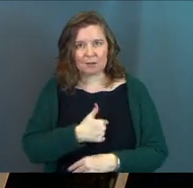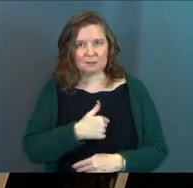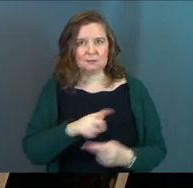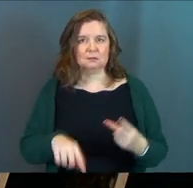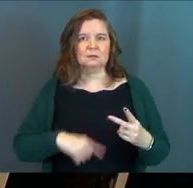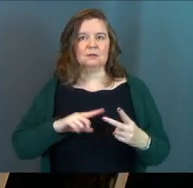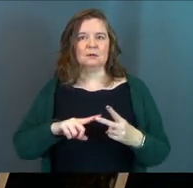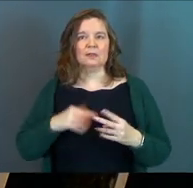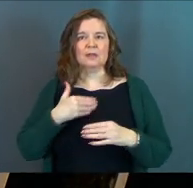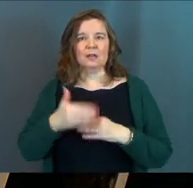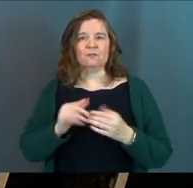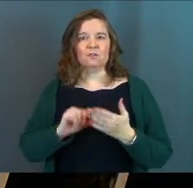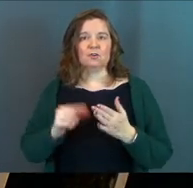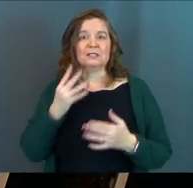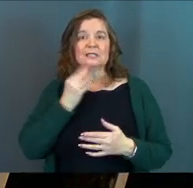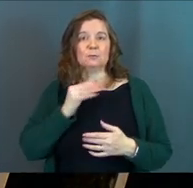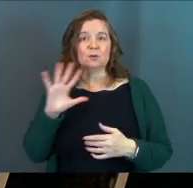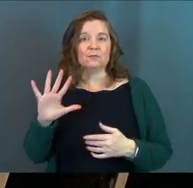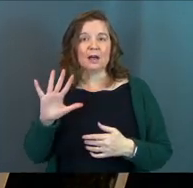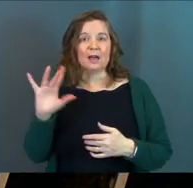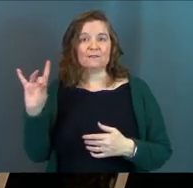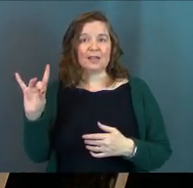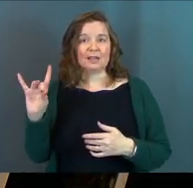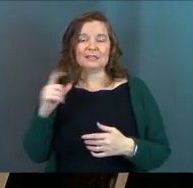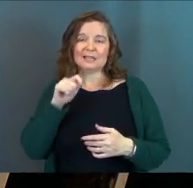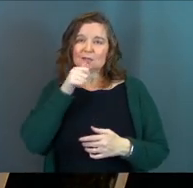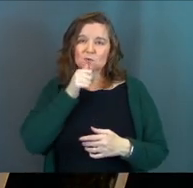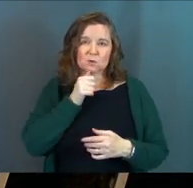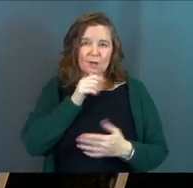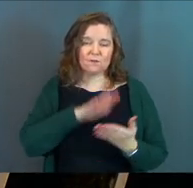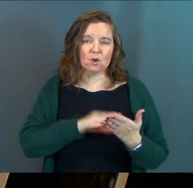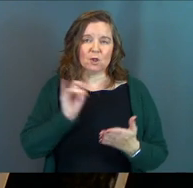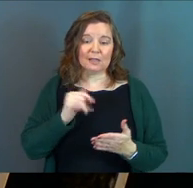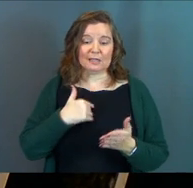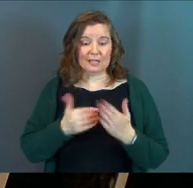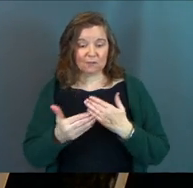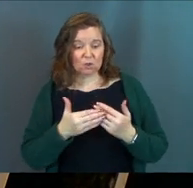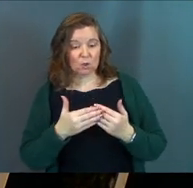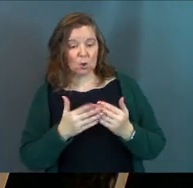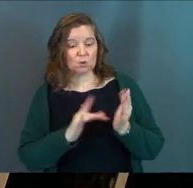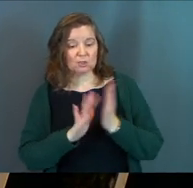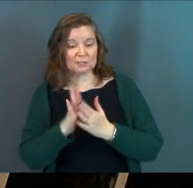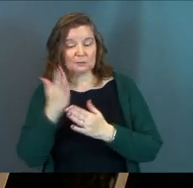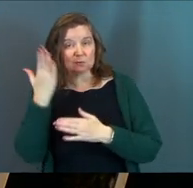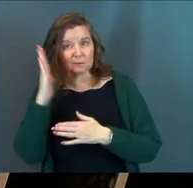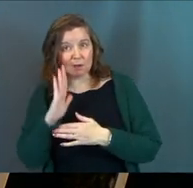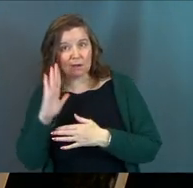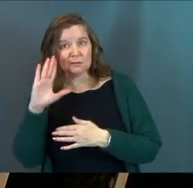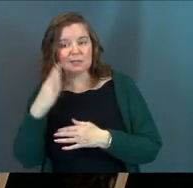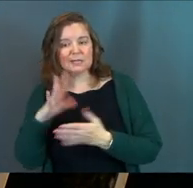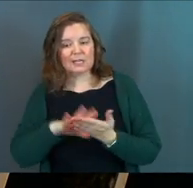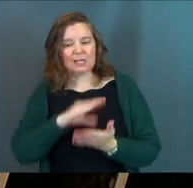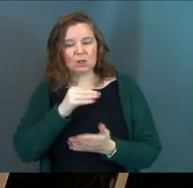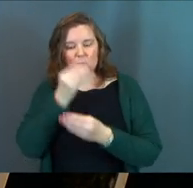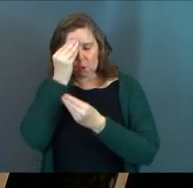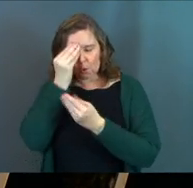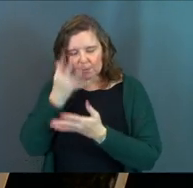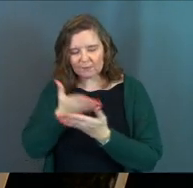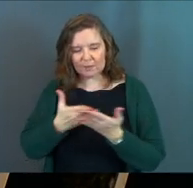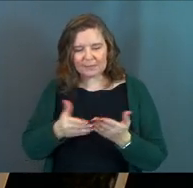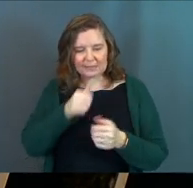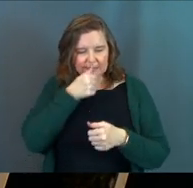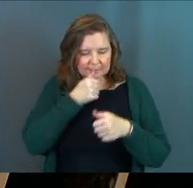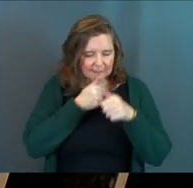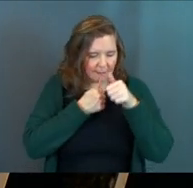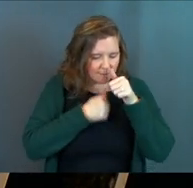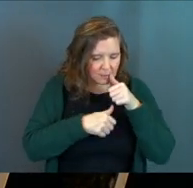next verse, Hebrews 5, 8, he had to suffer and learn like us. Even though Jesus was God's son, he learned obedience from the things that he